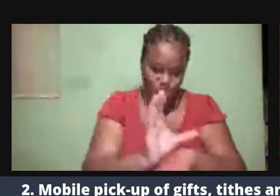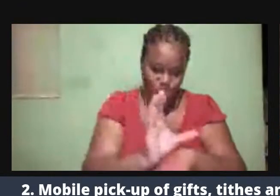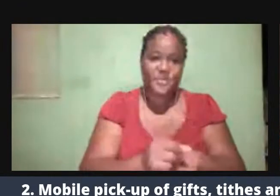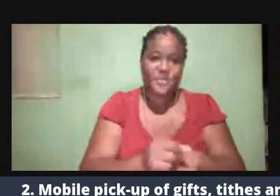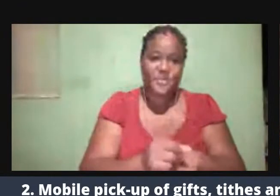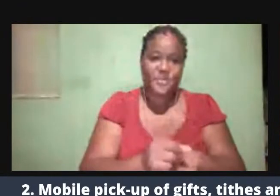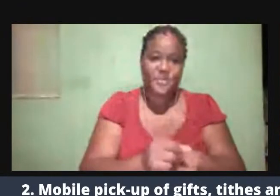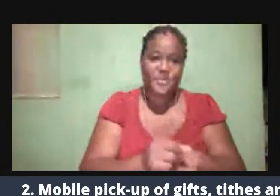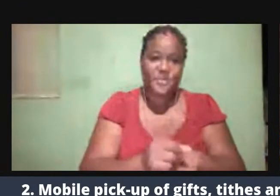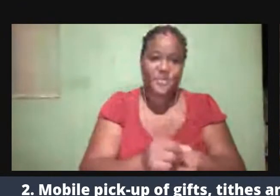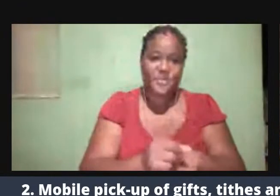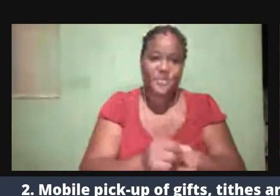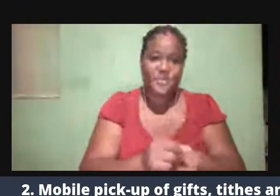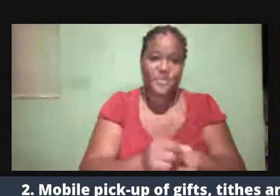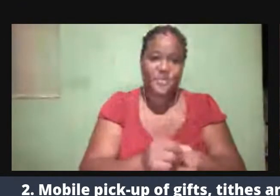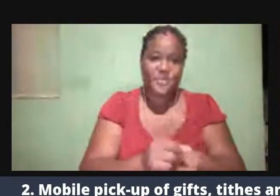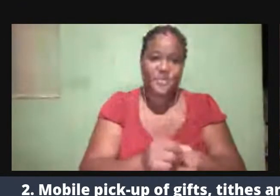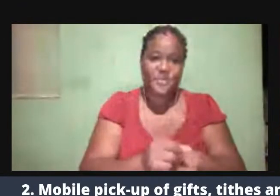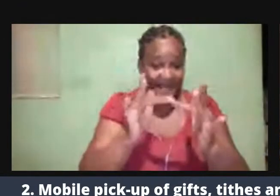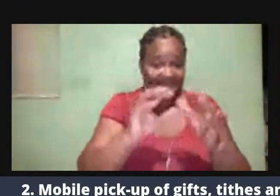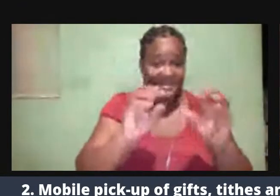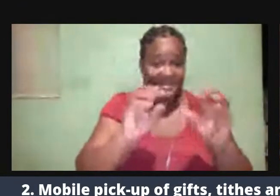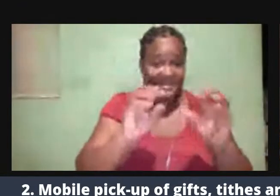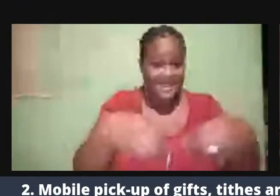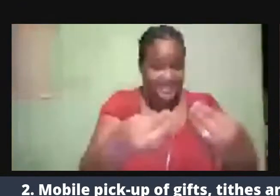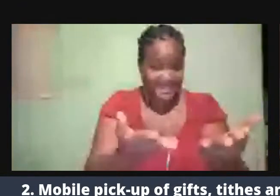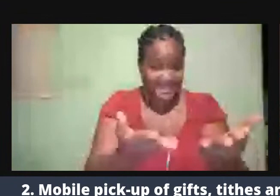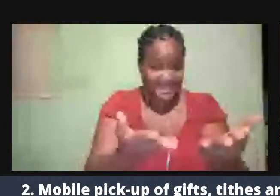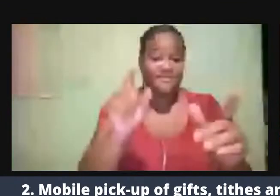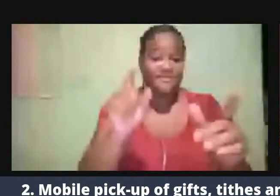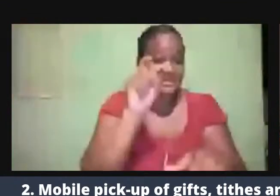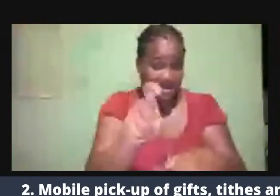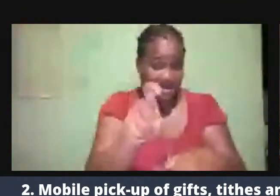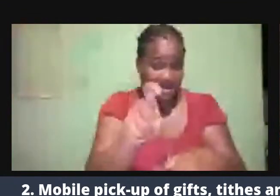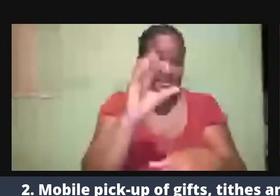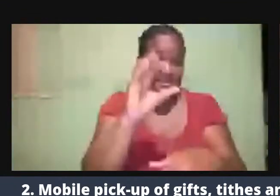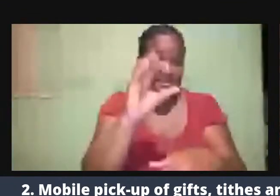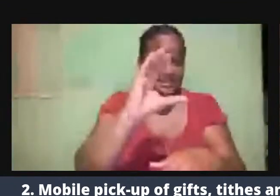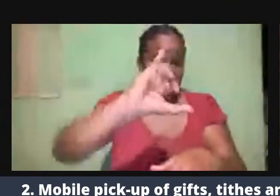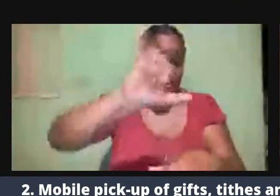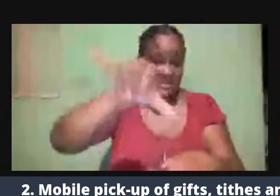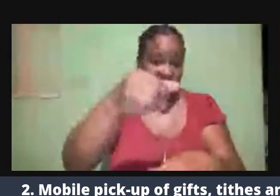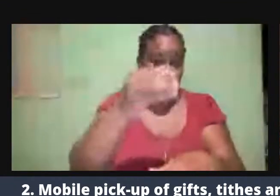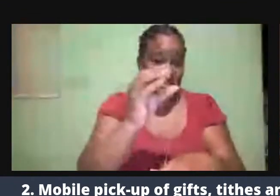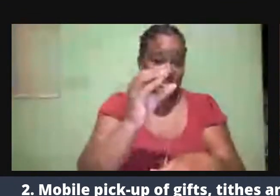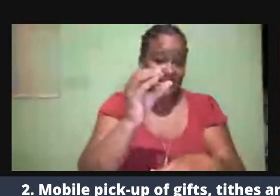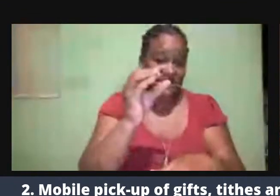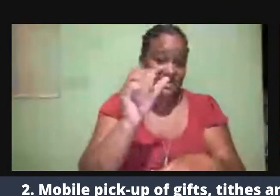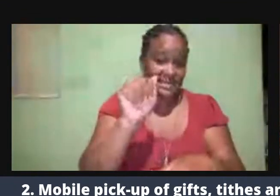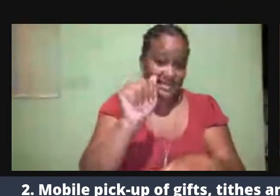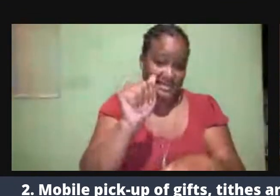.centralja.org. That's give